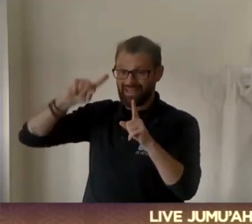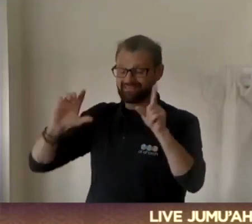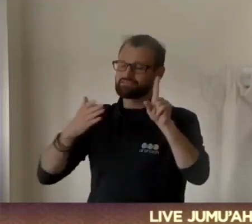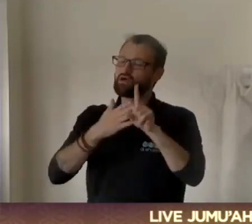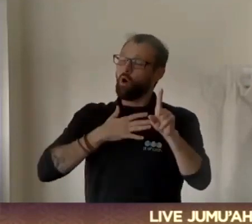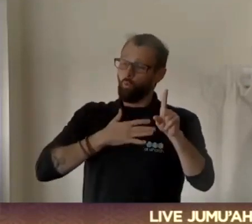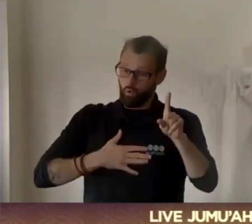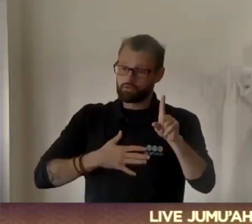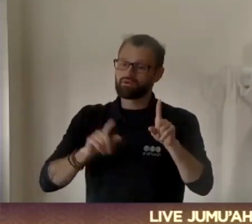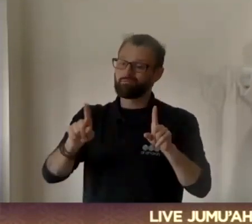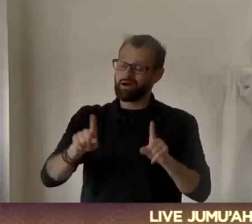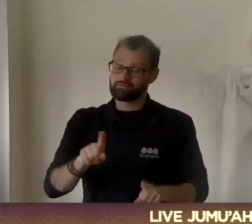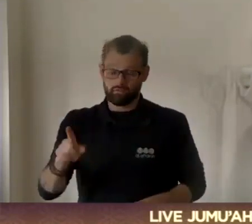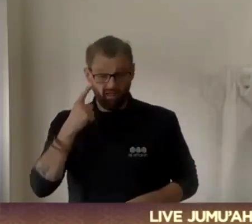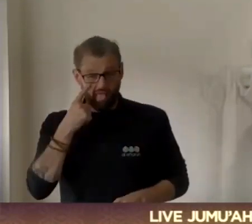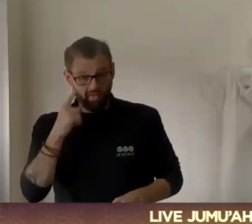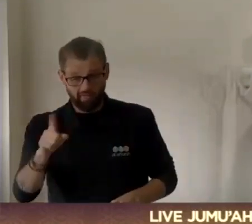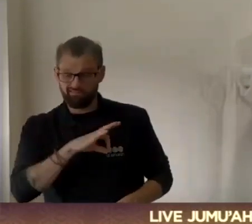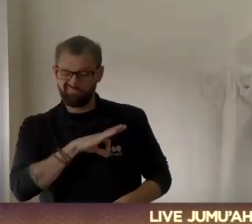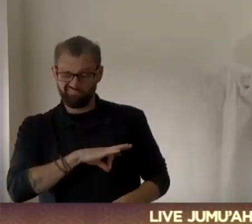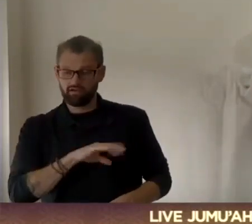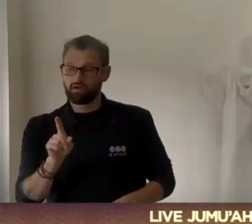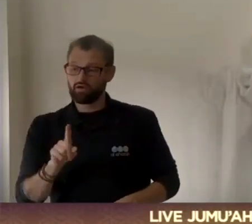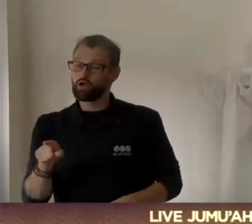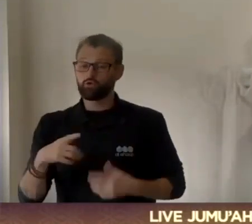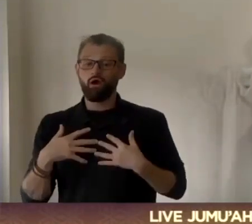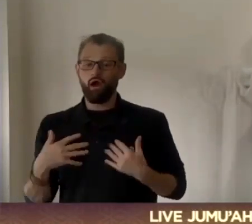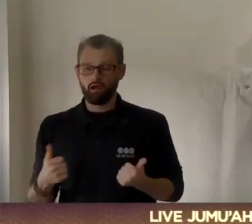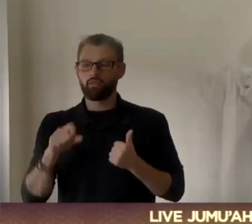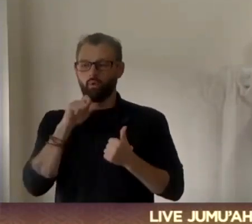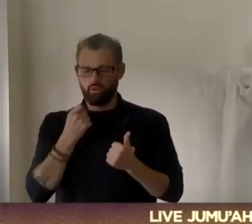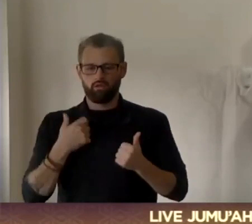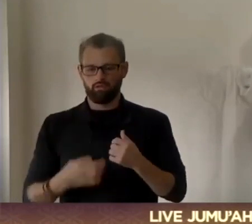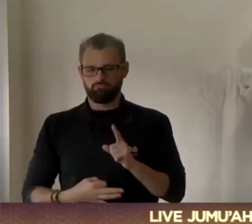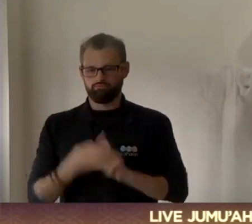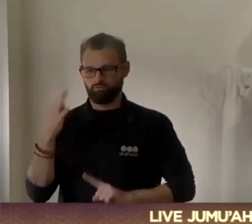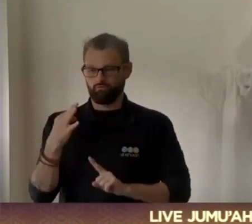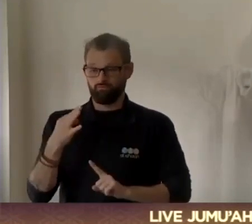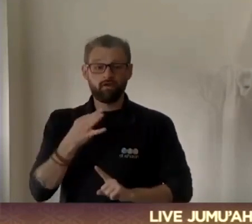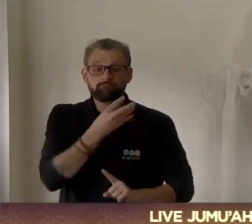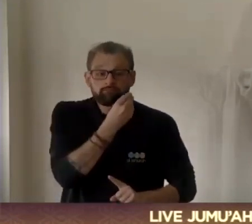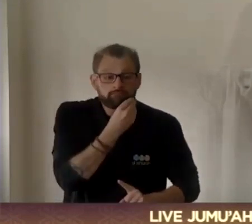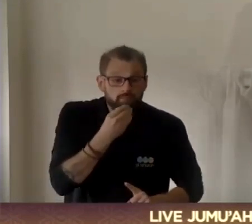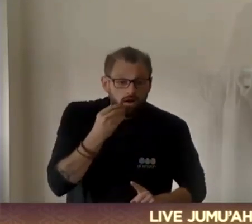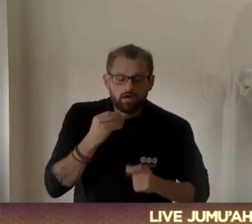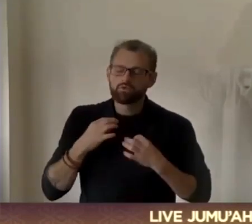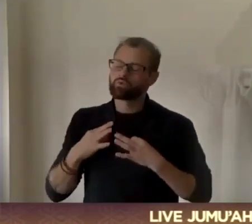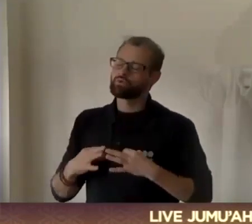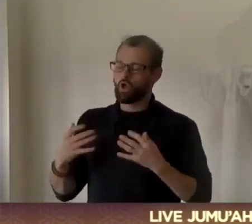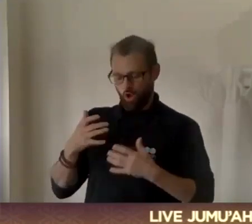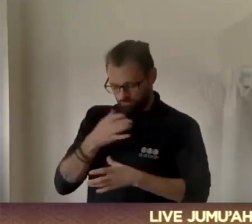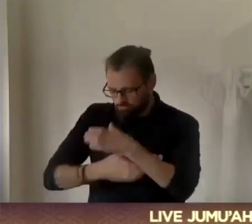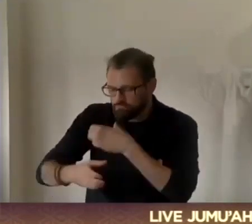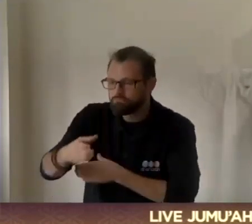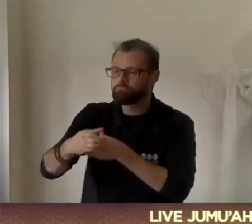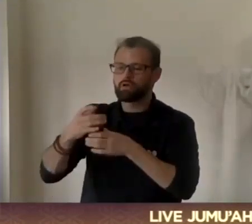sisters, as a bonus, your health will improve. You have fasted. As a bonus, your compassion improves. Your